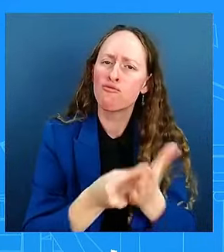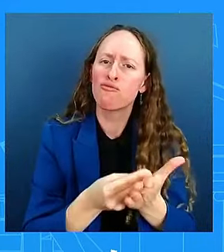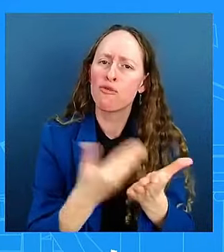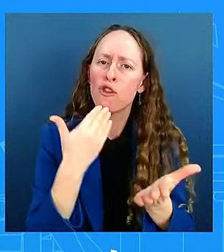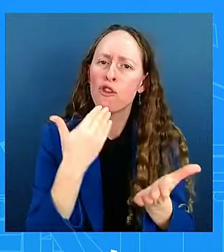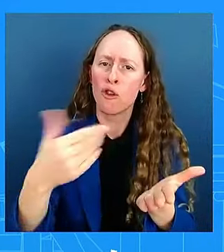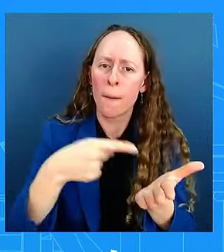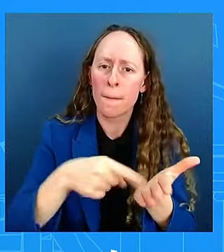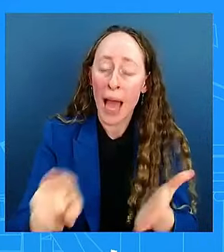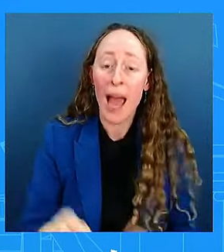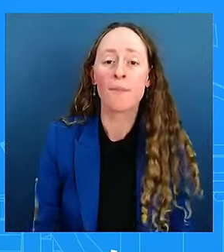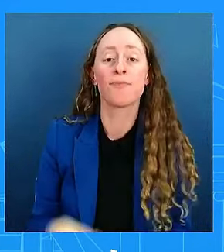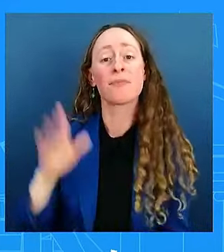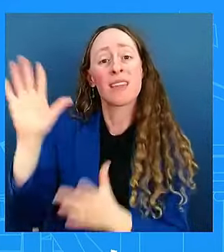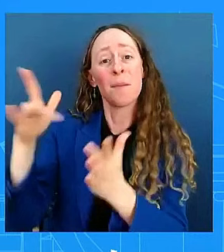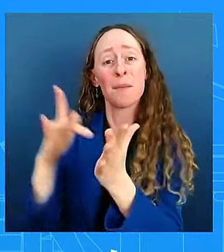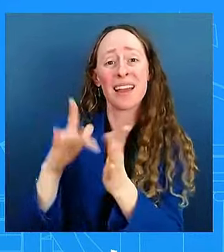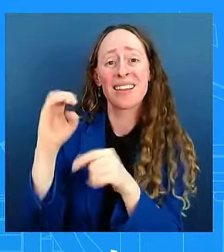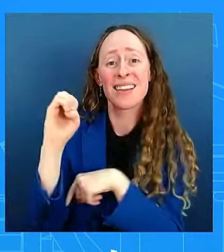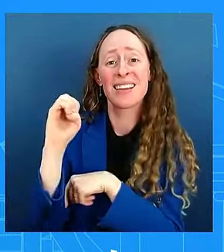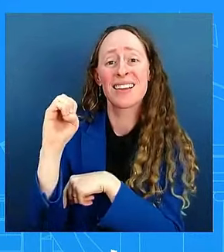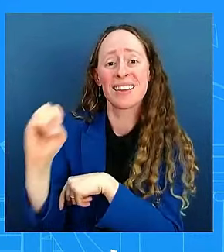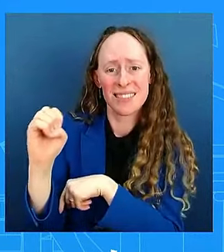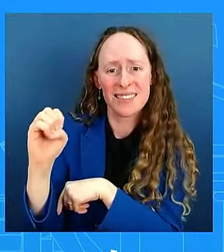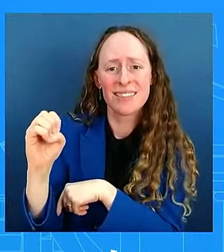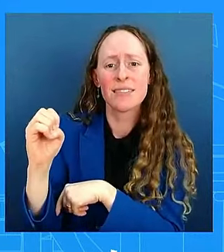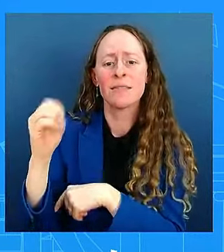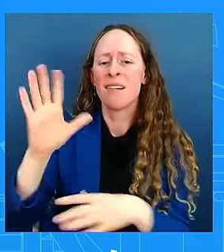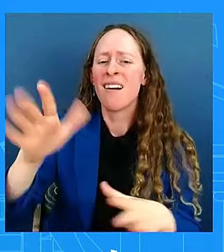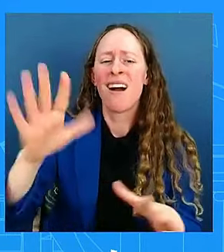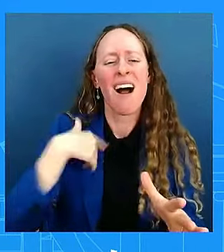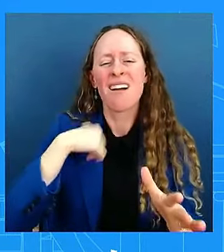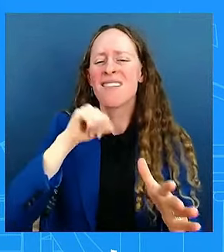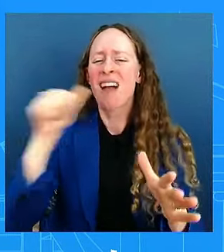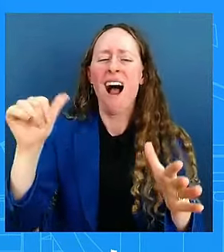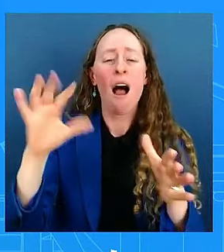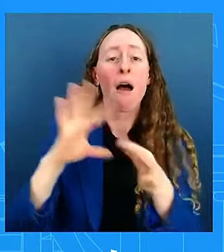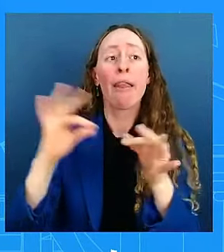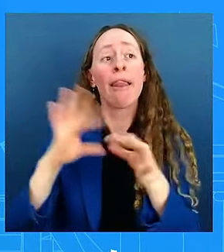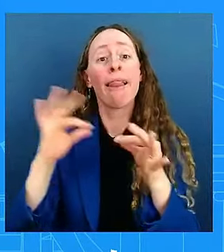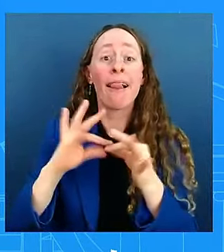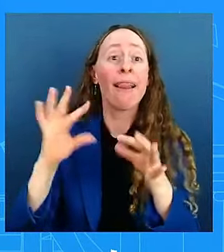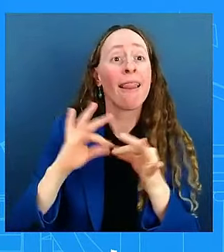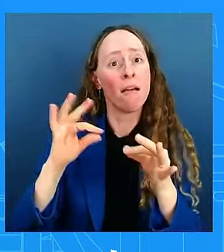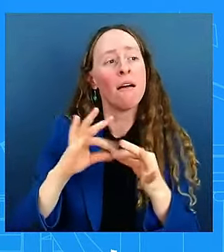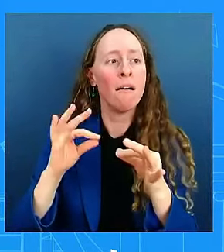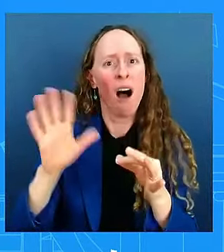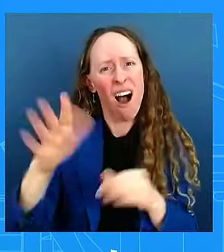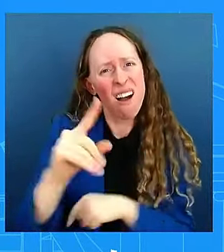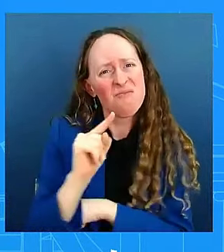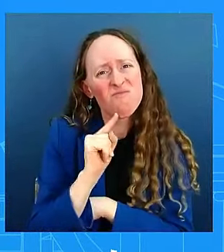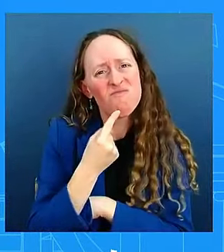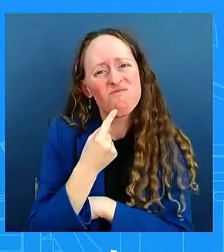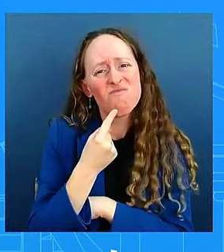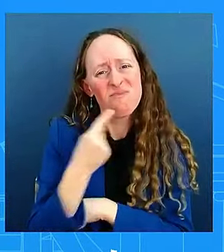talking point, it saves lives. Prior to Iran's attack on Israel, the President convened his national security team in the Situation